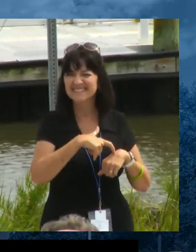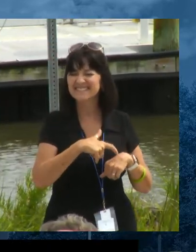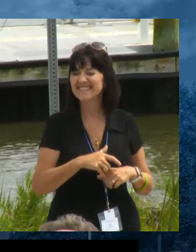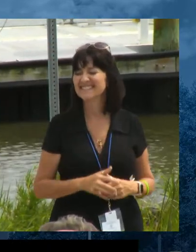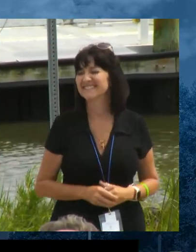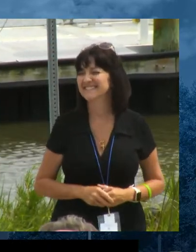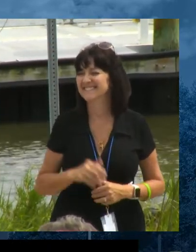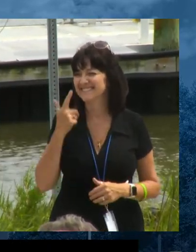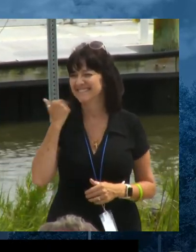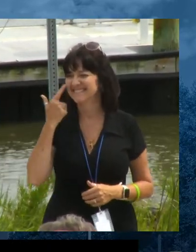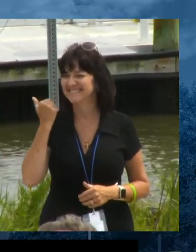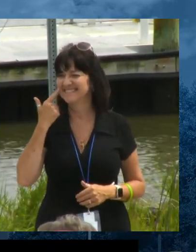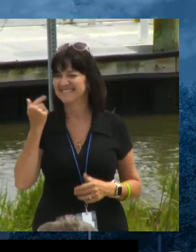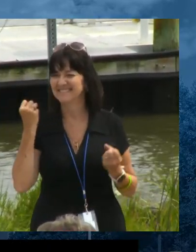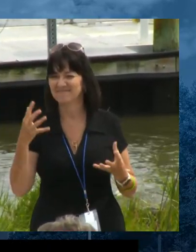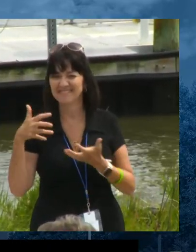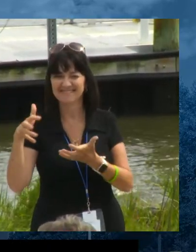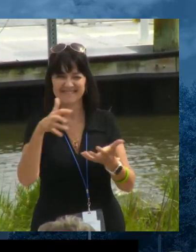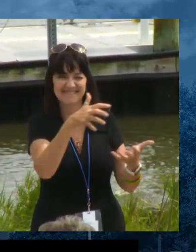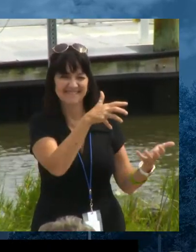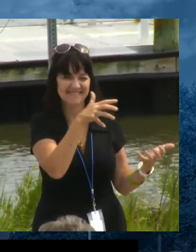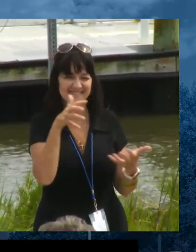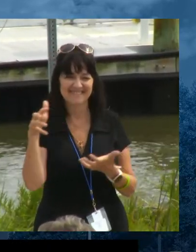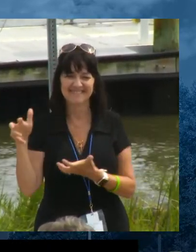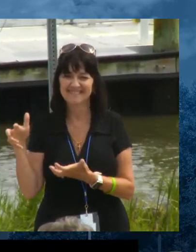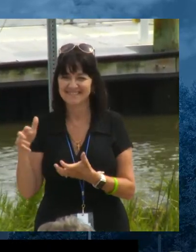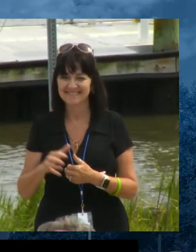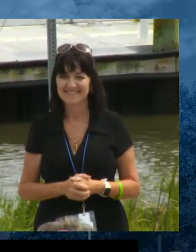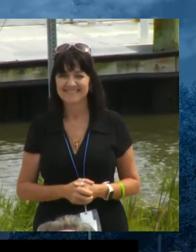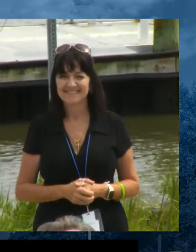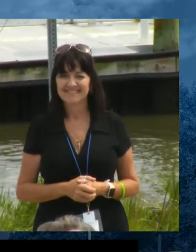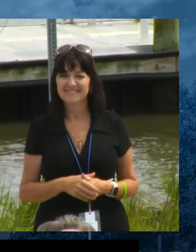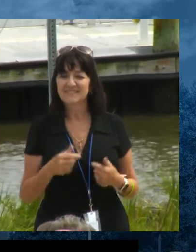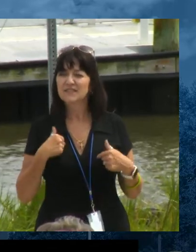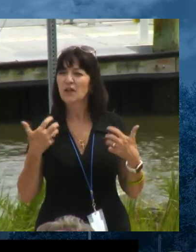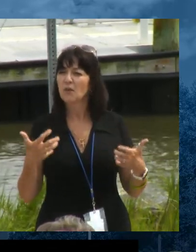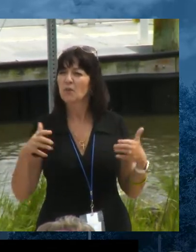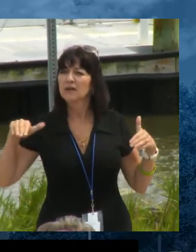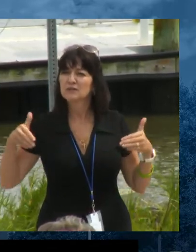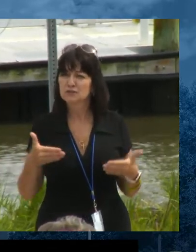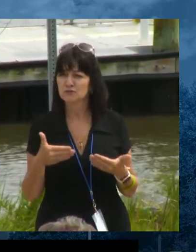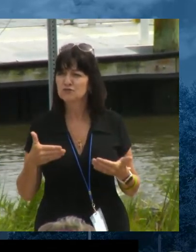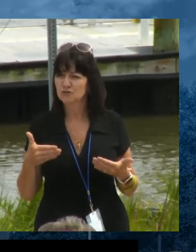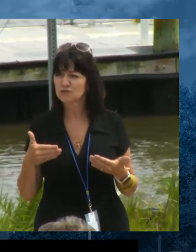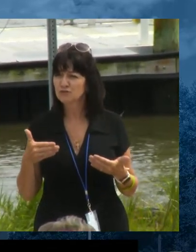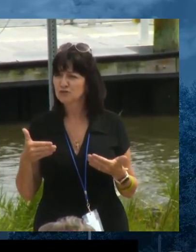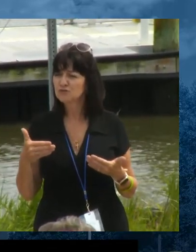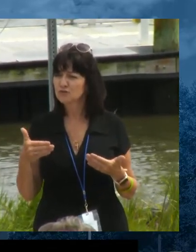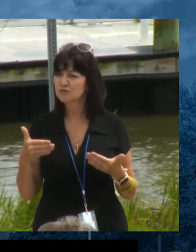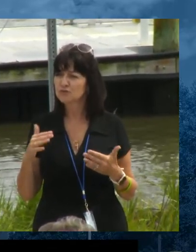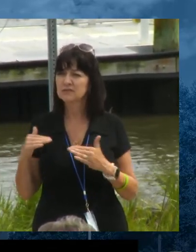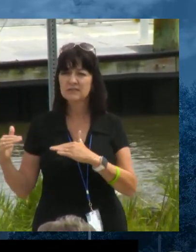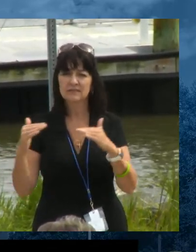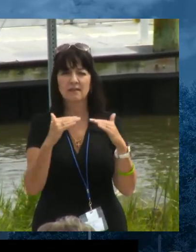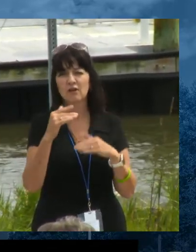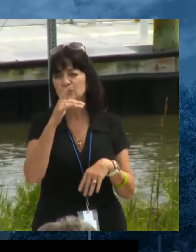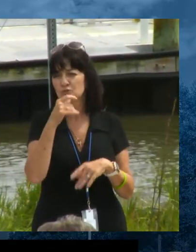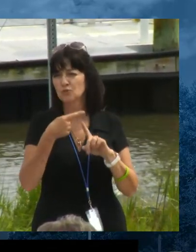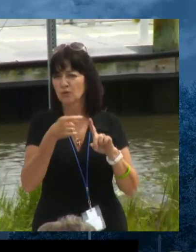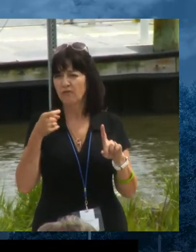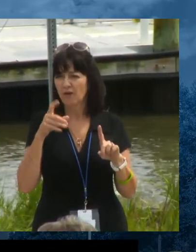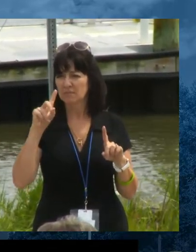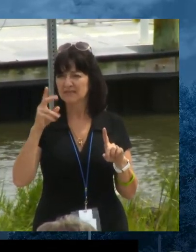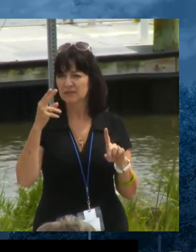Next, I want to introduce our colleagues from the Department of Health and Social Services,